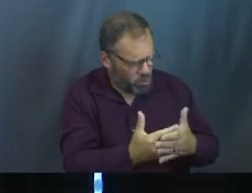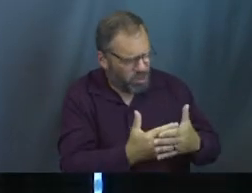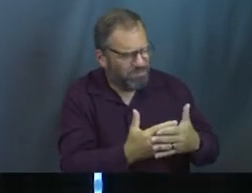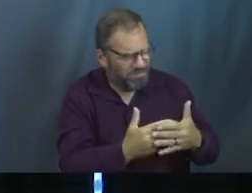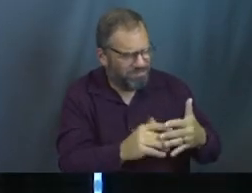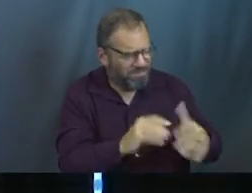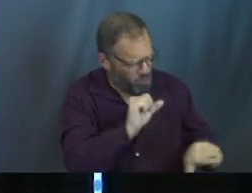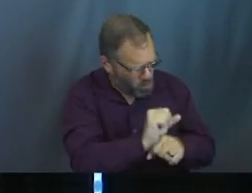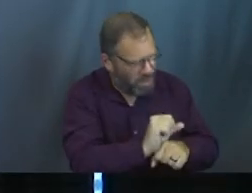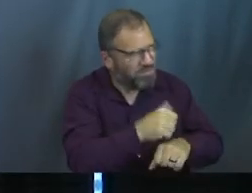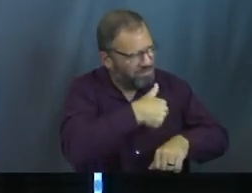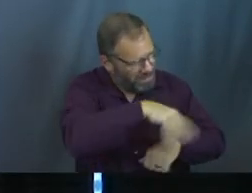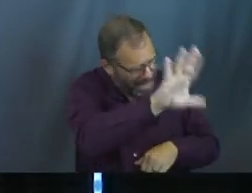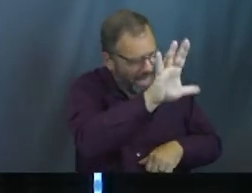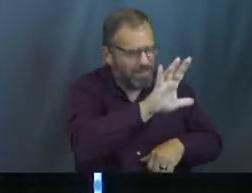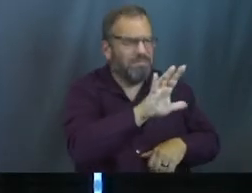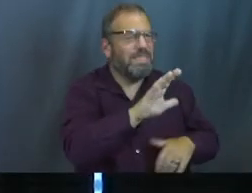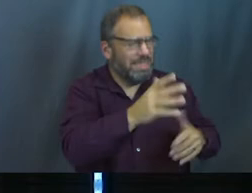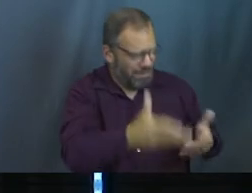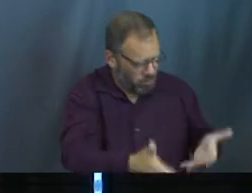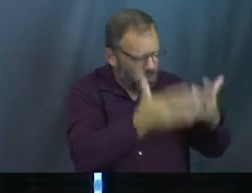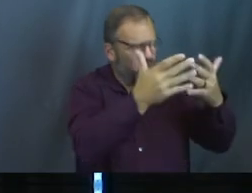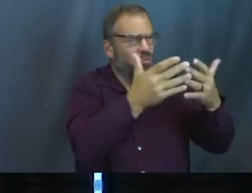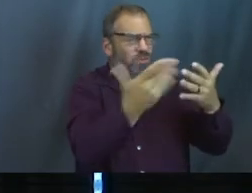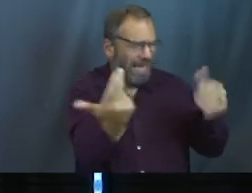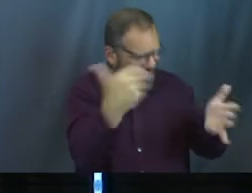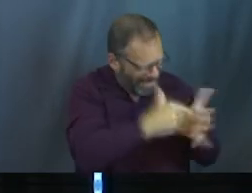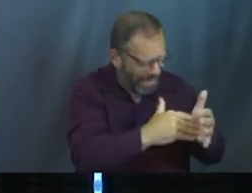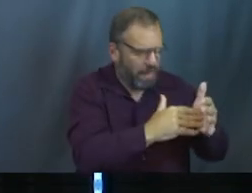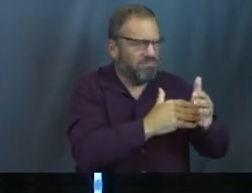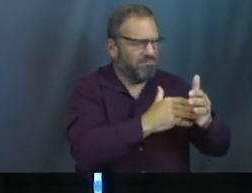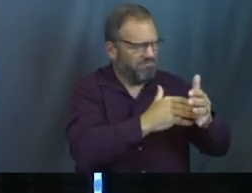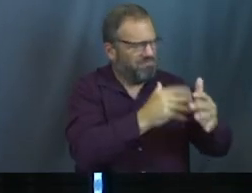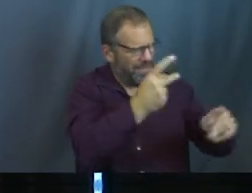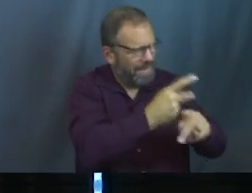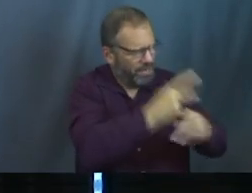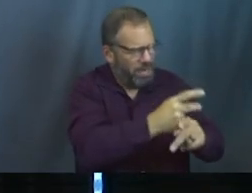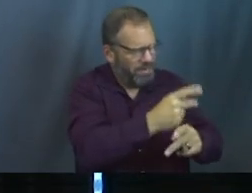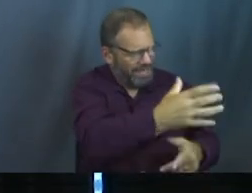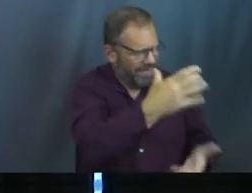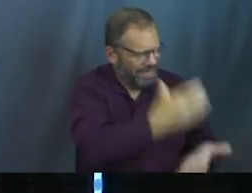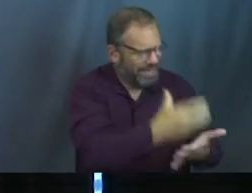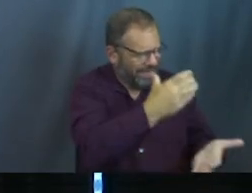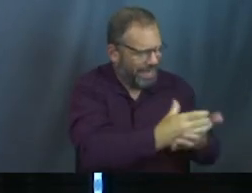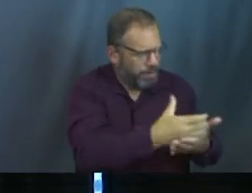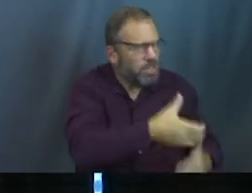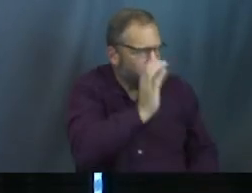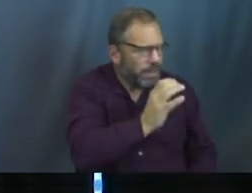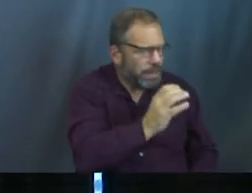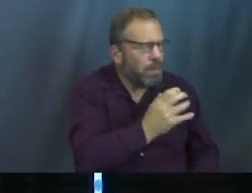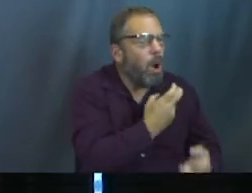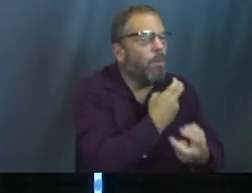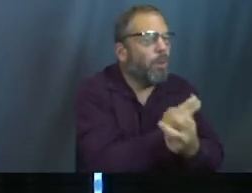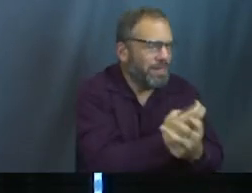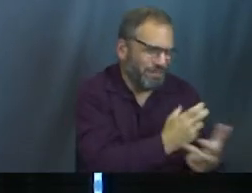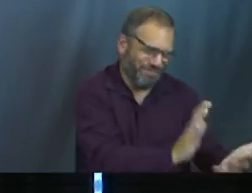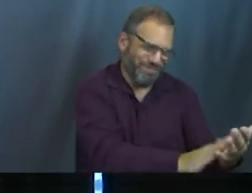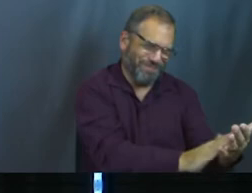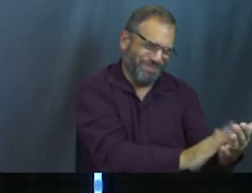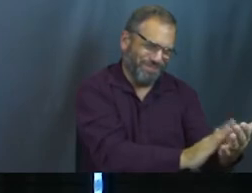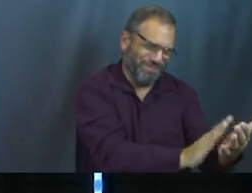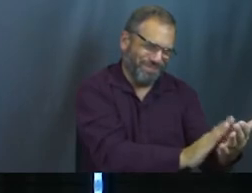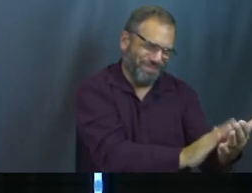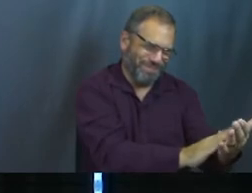here in prison. Now you get to go back. He's going to lift your head up, and you will be his guy again. Back to drinking poison, potentially. Congrats for you.